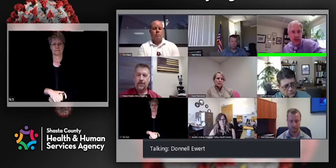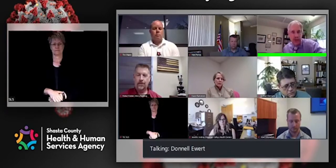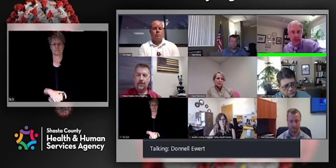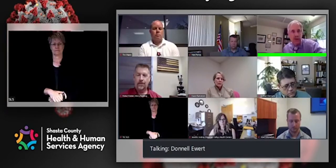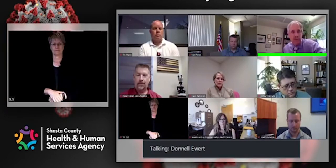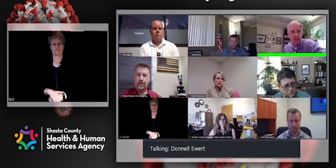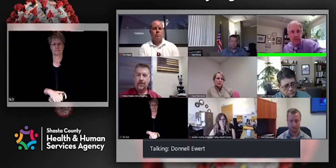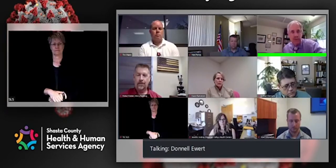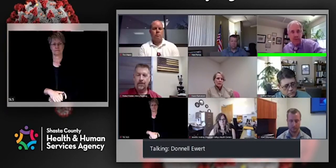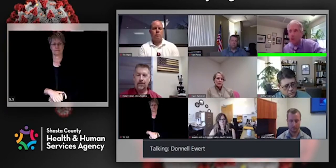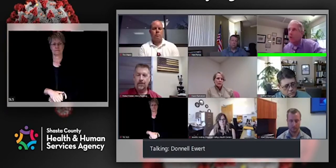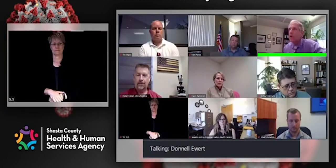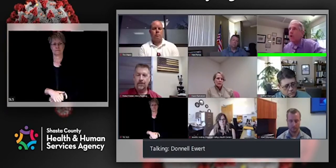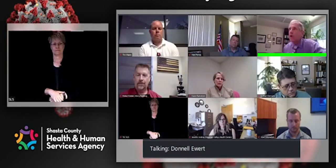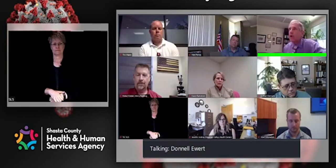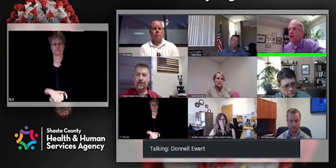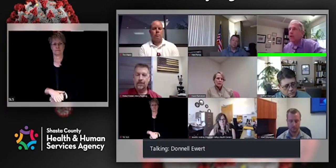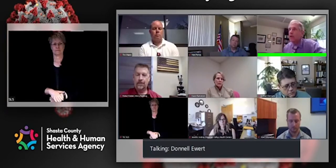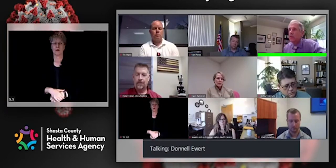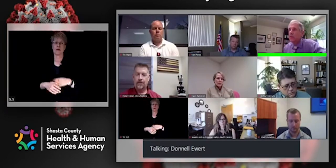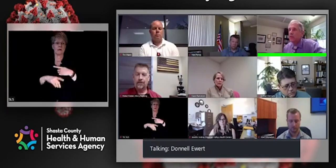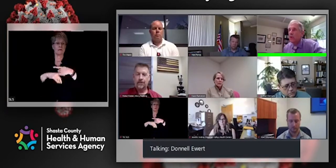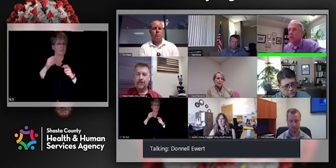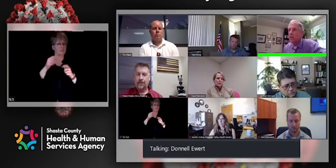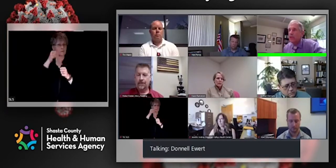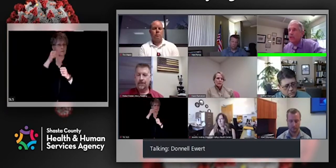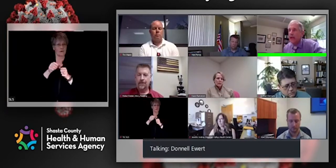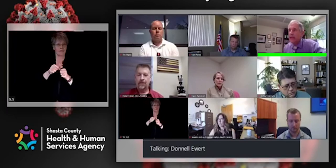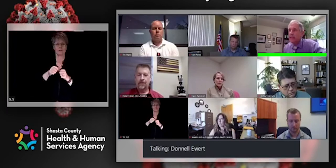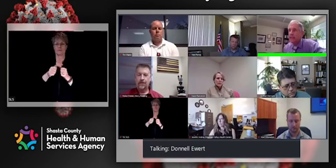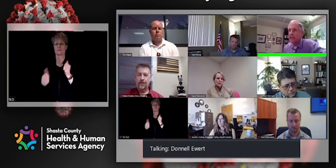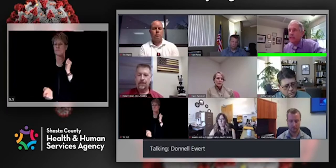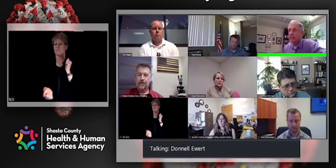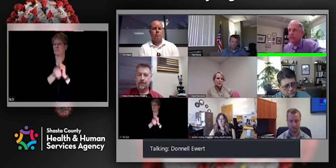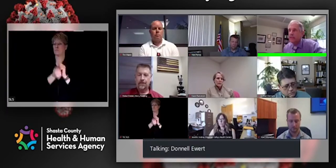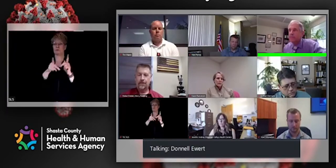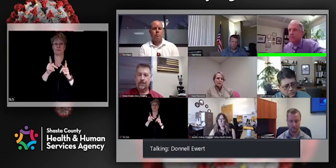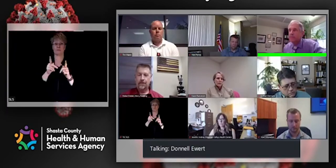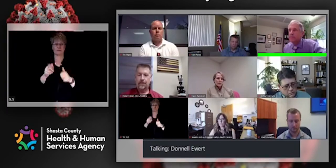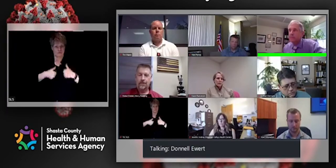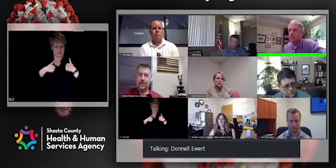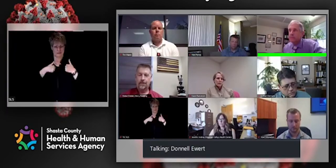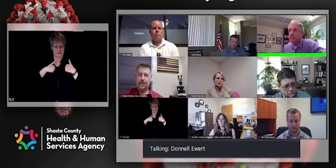people with crimes either. So, you know, what we're looking at is